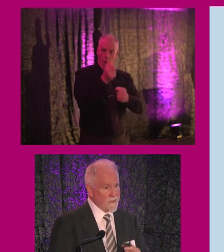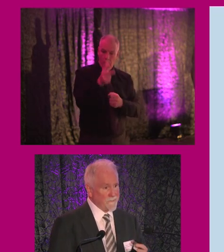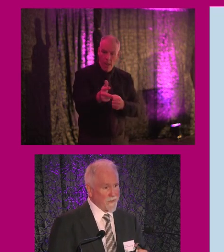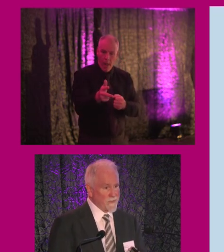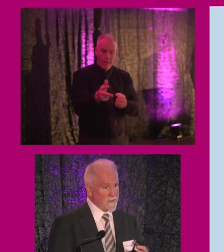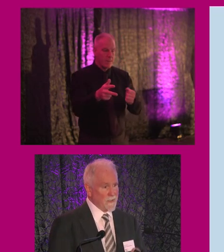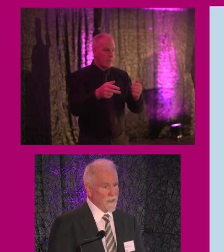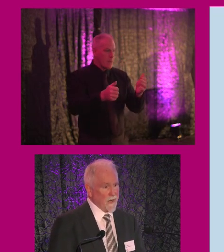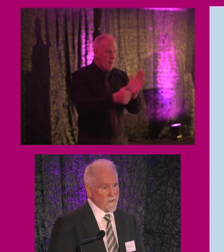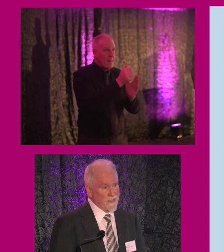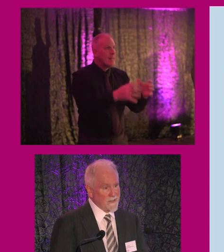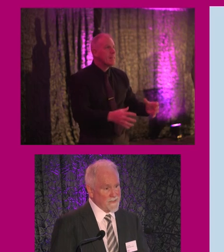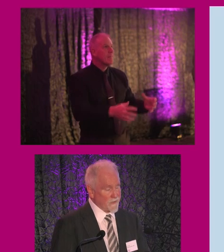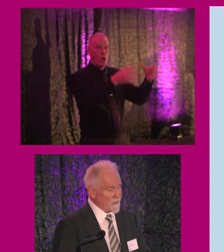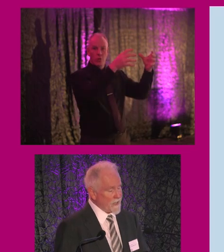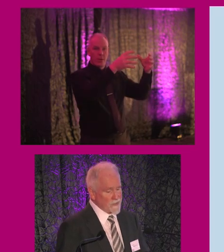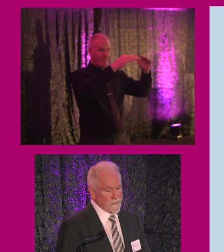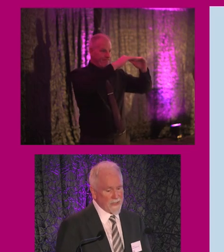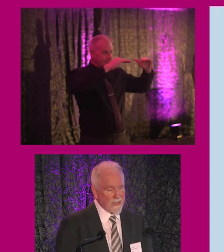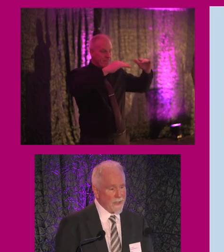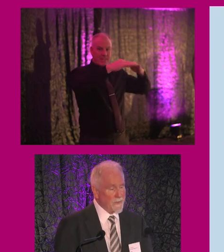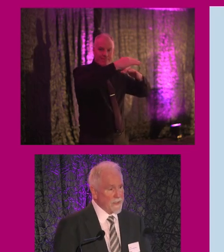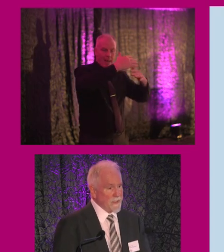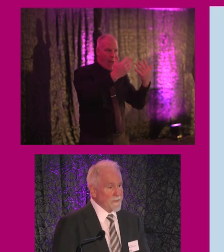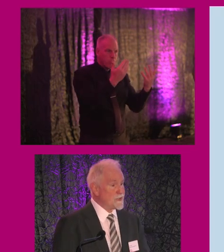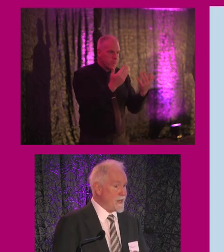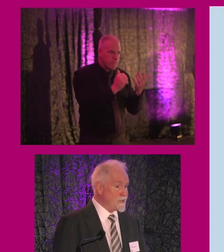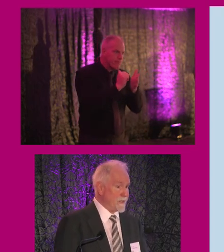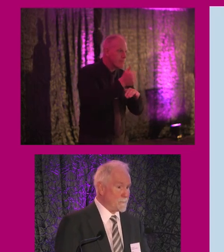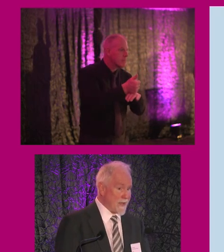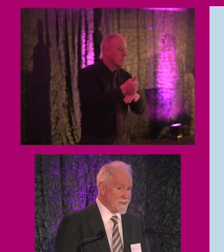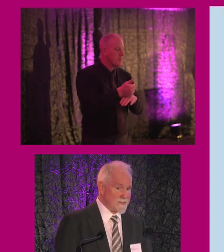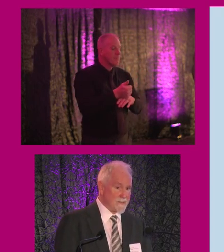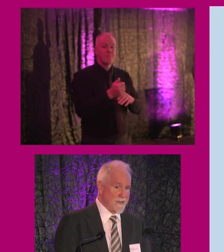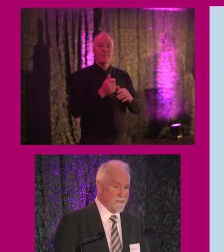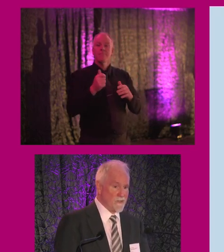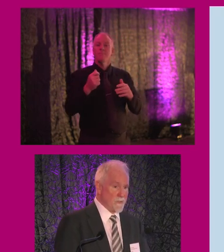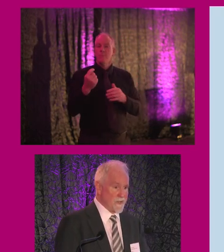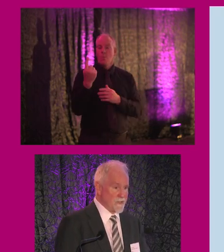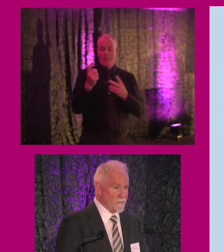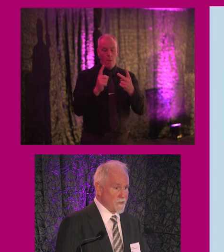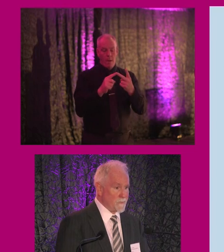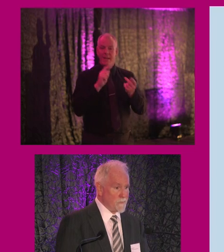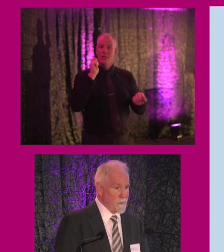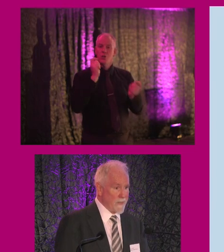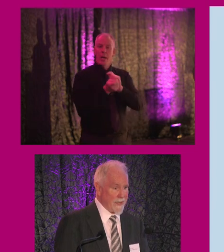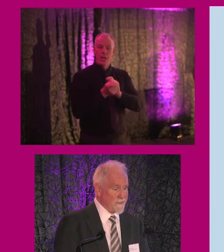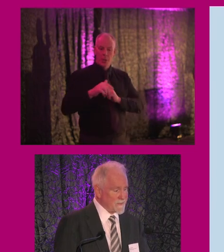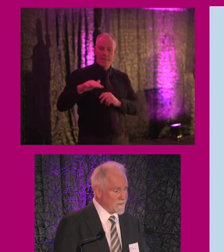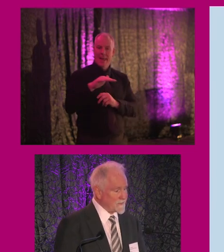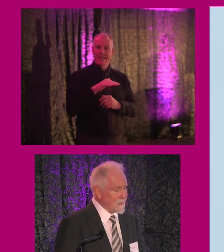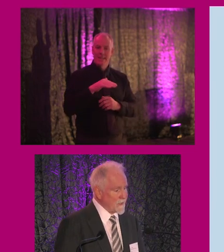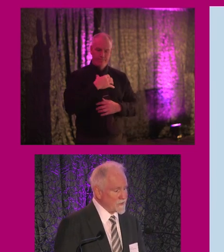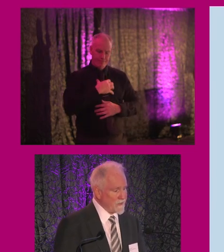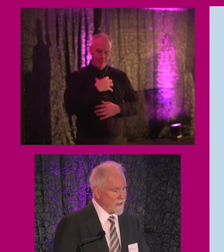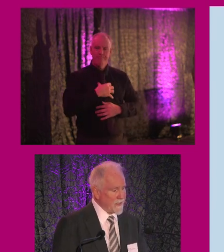to the building vertical horizontal circulation. Changing places is a new addition, which we will be adding